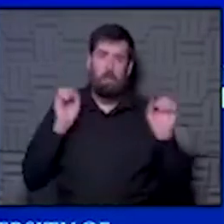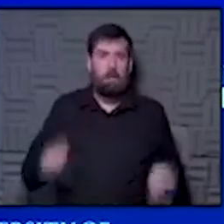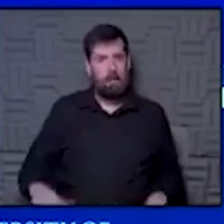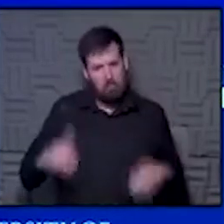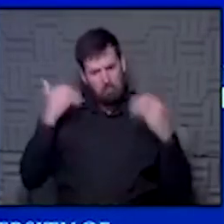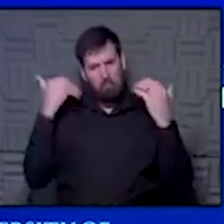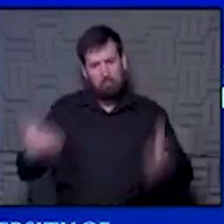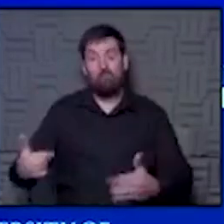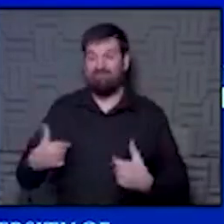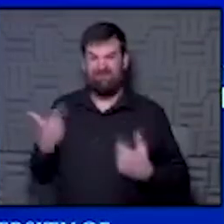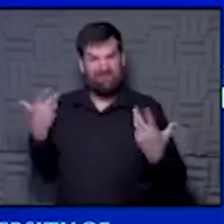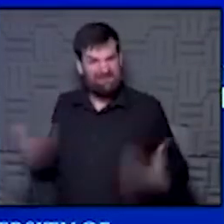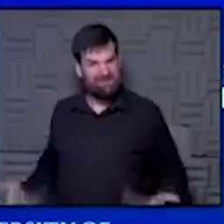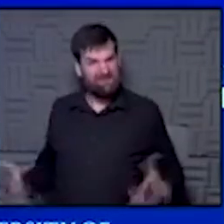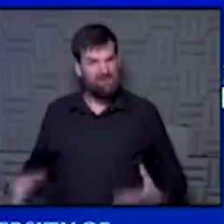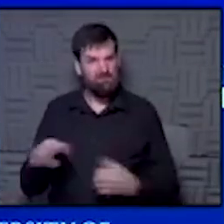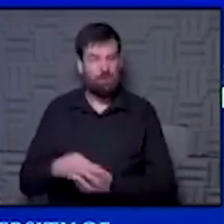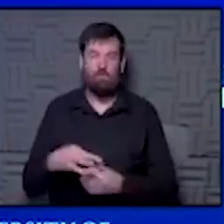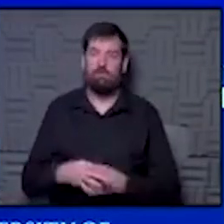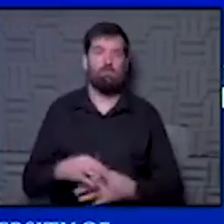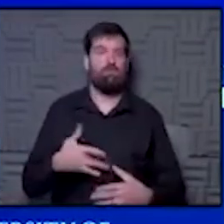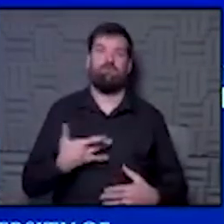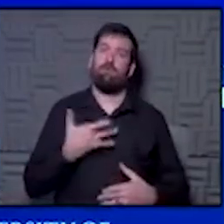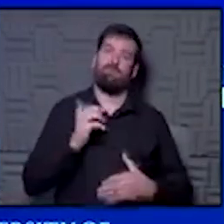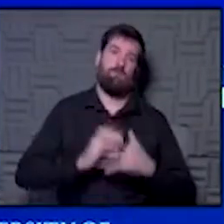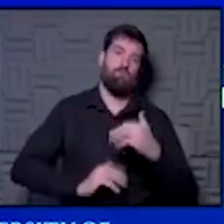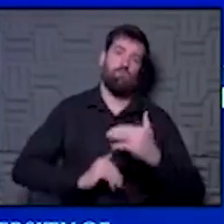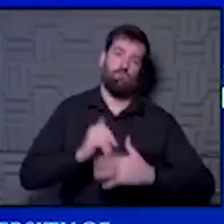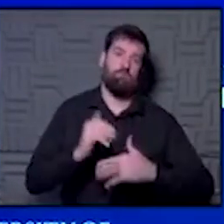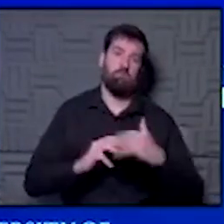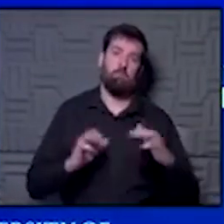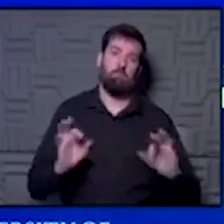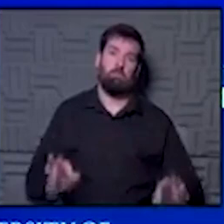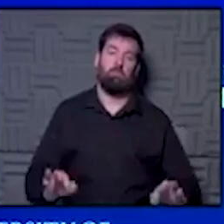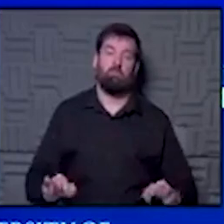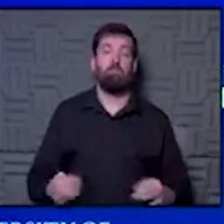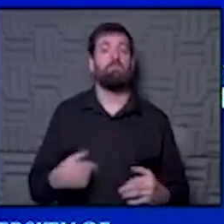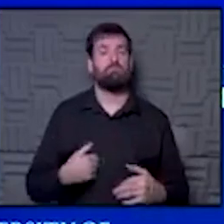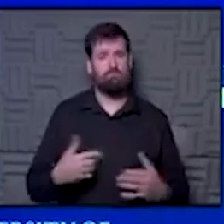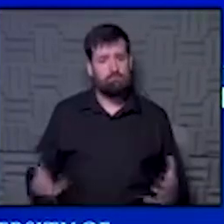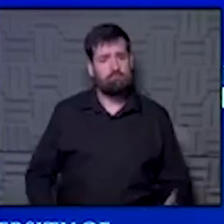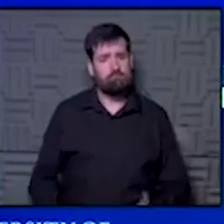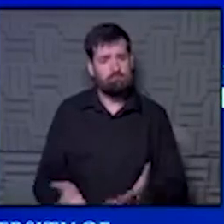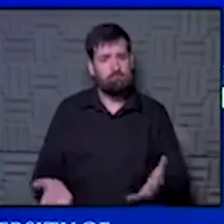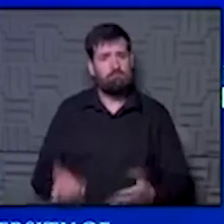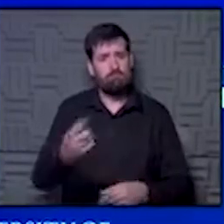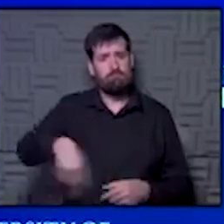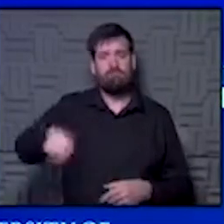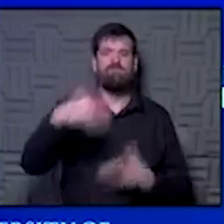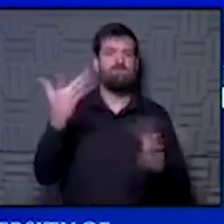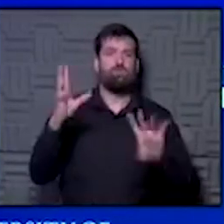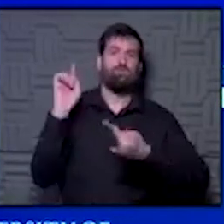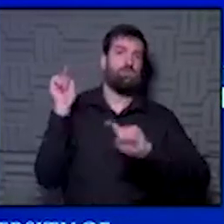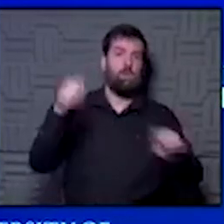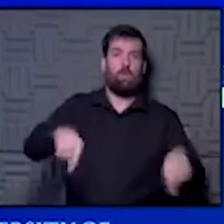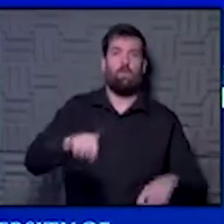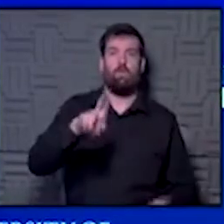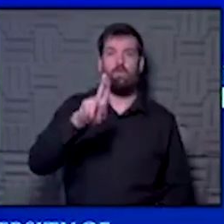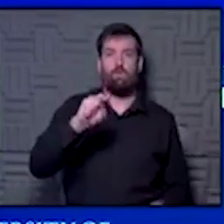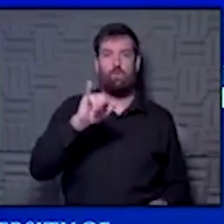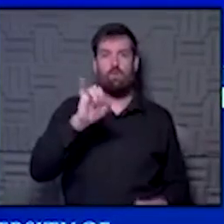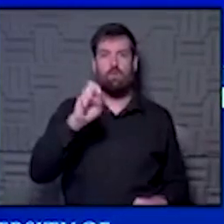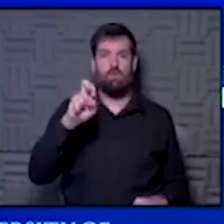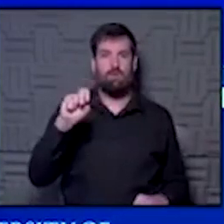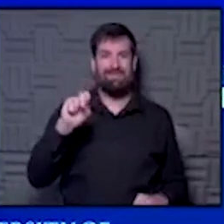And I felt totally comfortable when I was there. And so I would just urge you, I went down Union Station, did the early voting here in